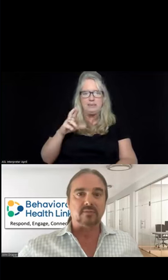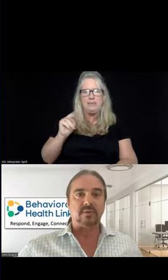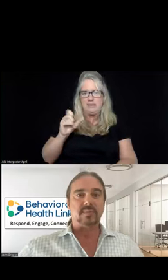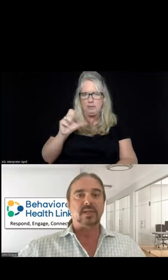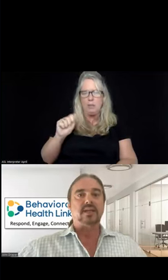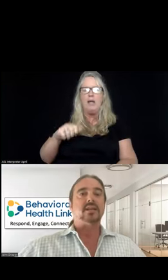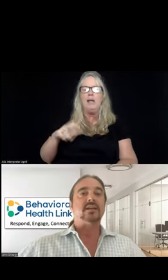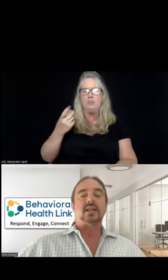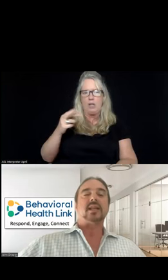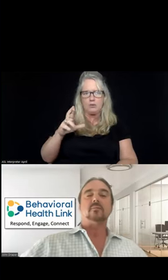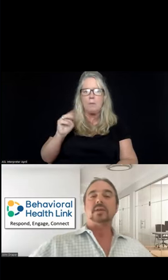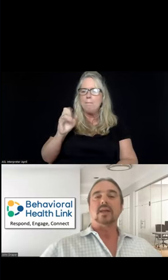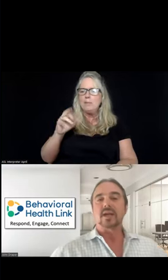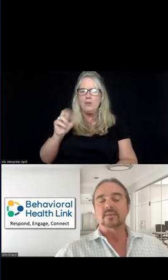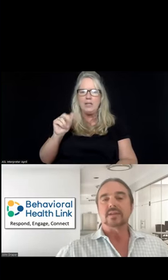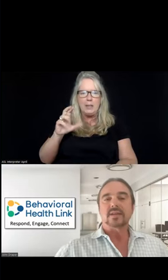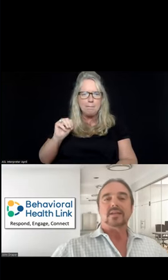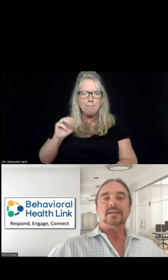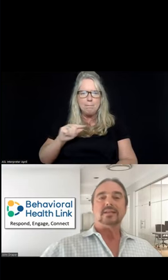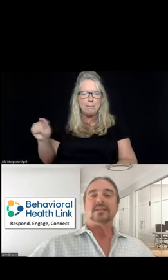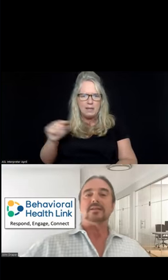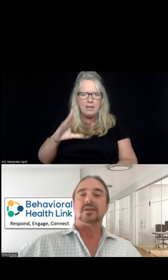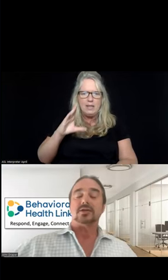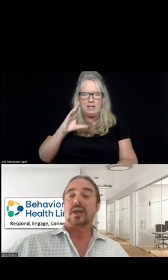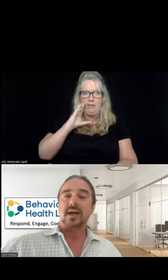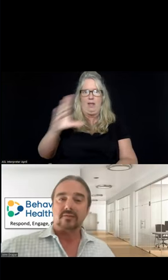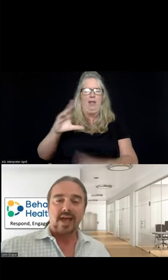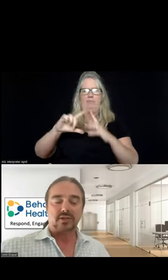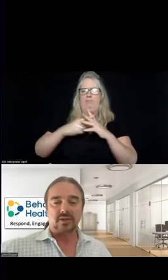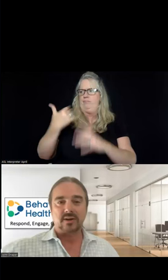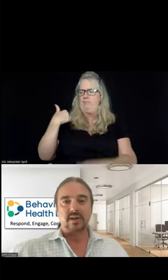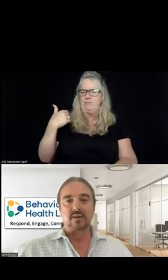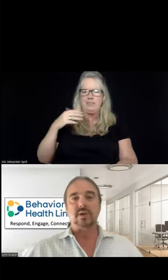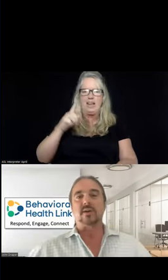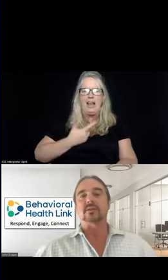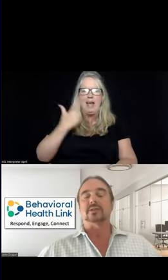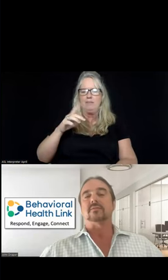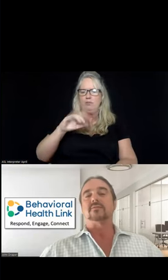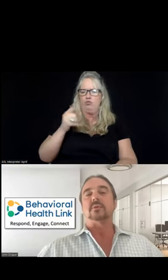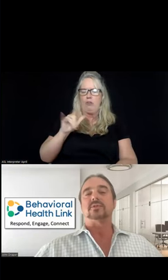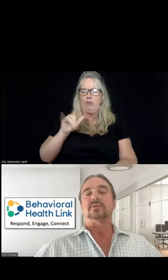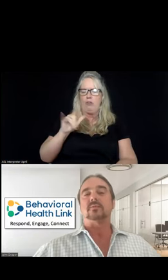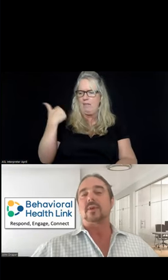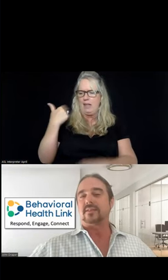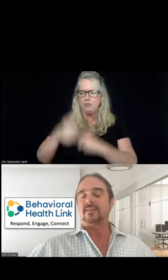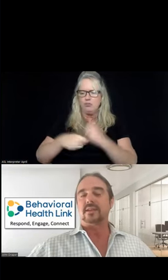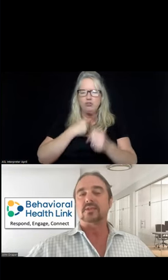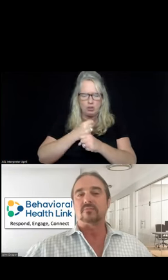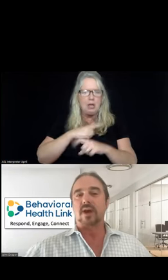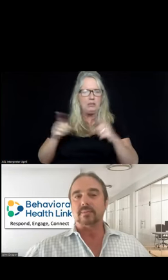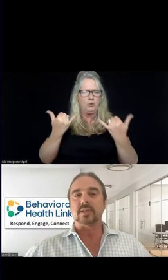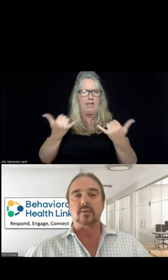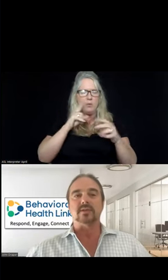Miriam Delphine-Rittman. 988 went live in July of last year, and we are looking forward to what I think is